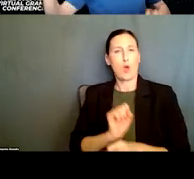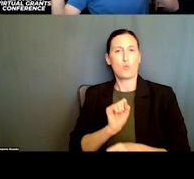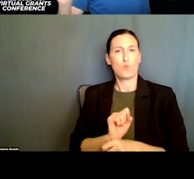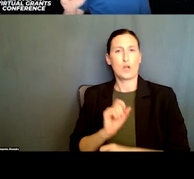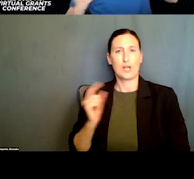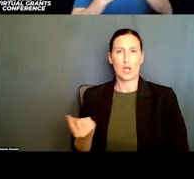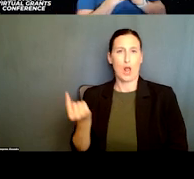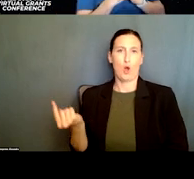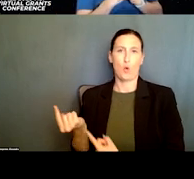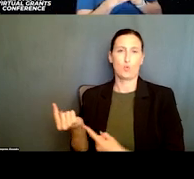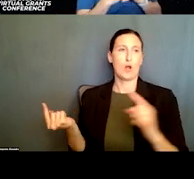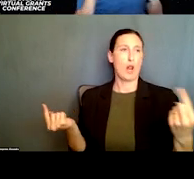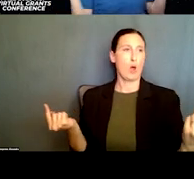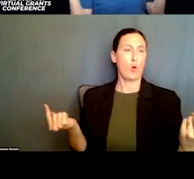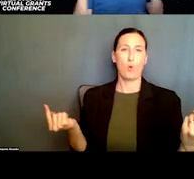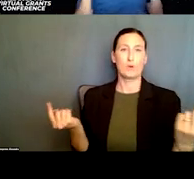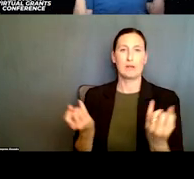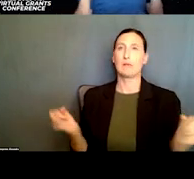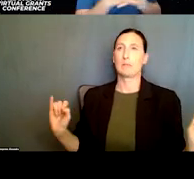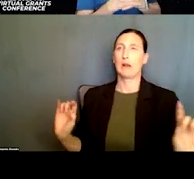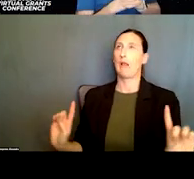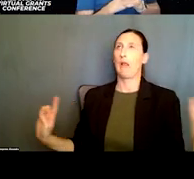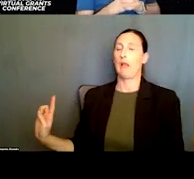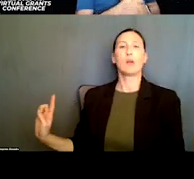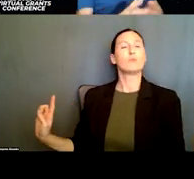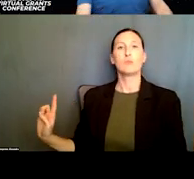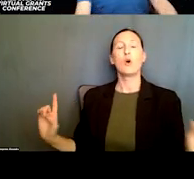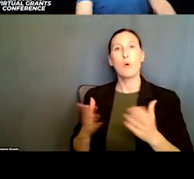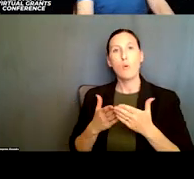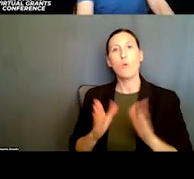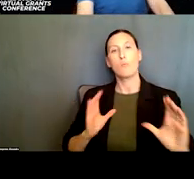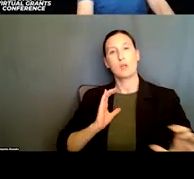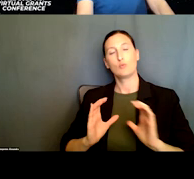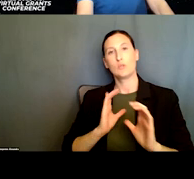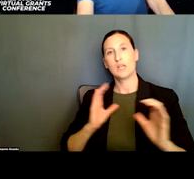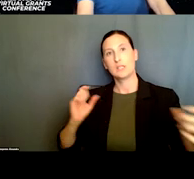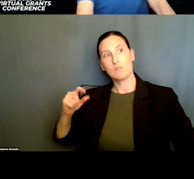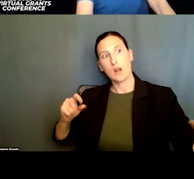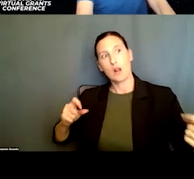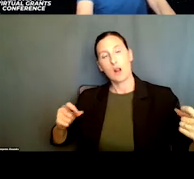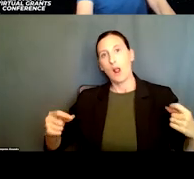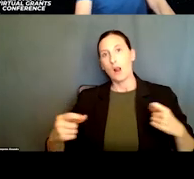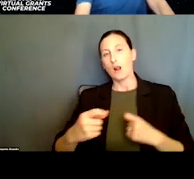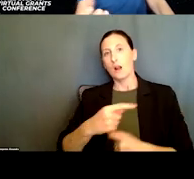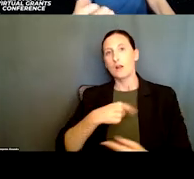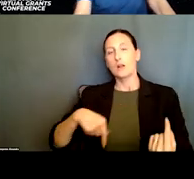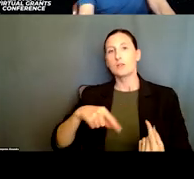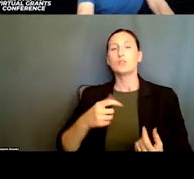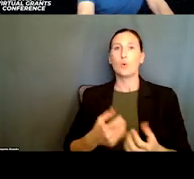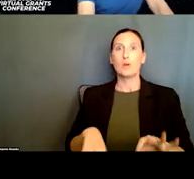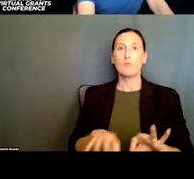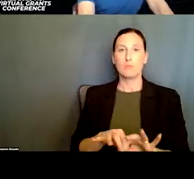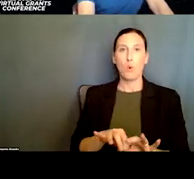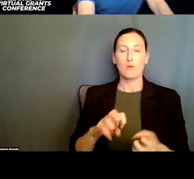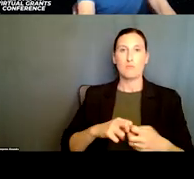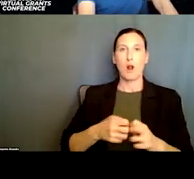silo here, another silo there, but rather communicate so that important problems are addressed, um, from various perspectives